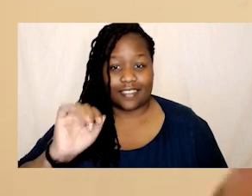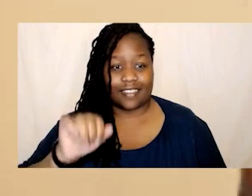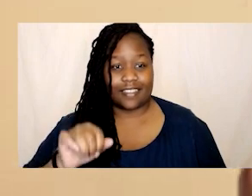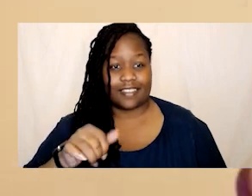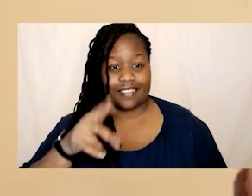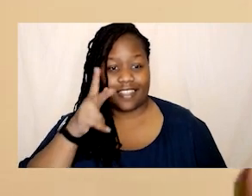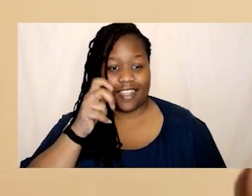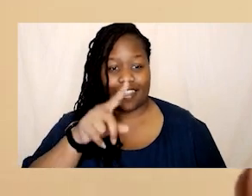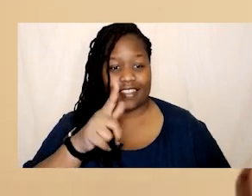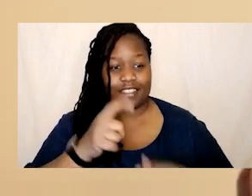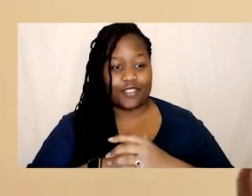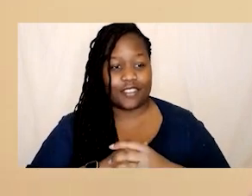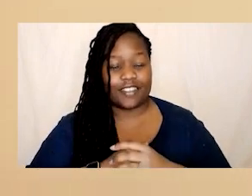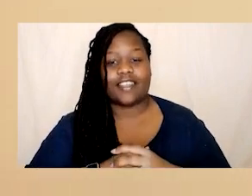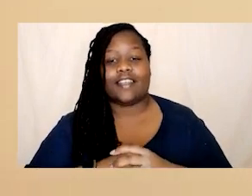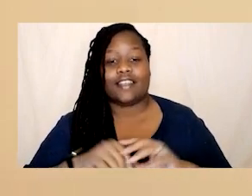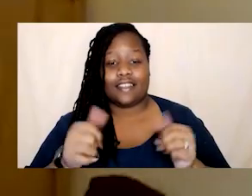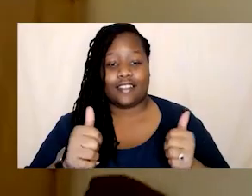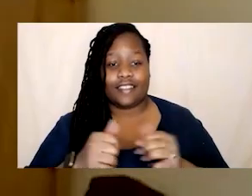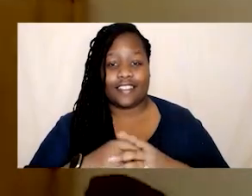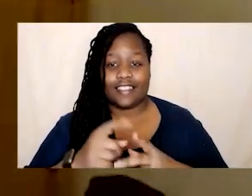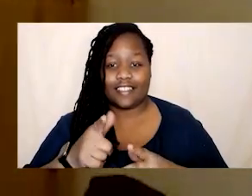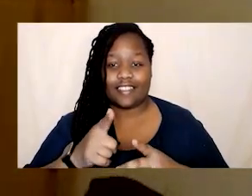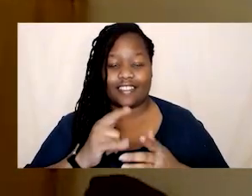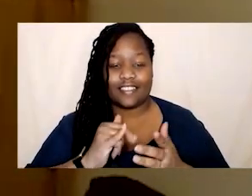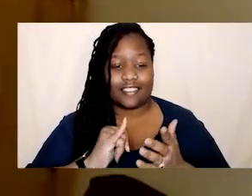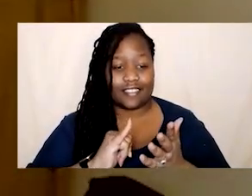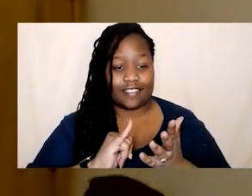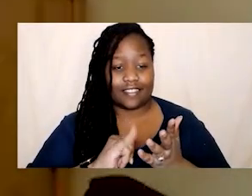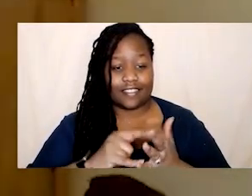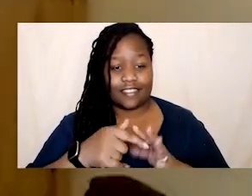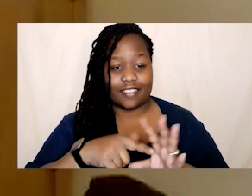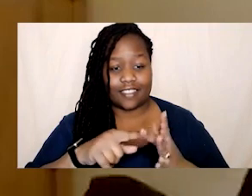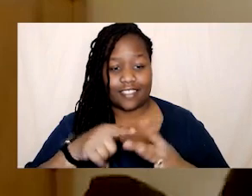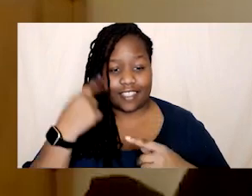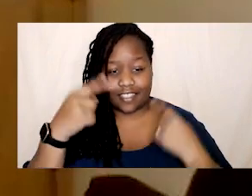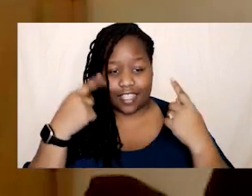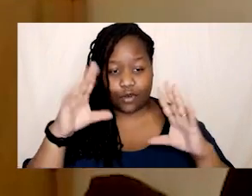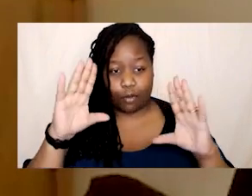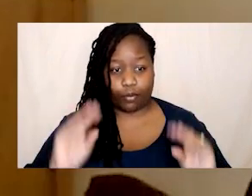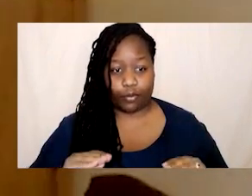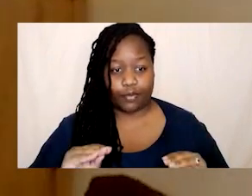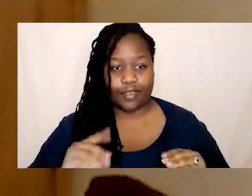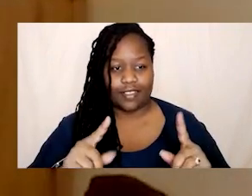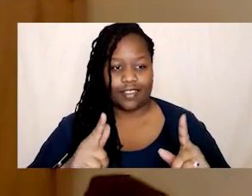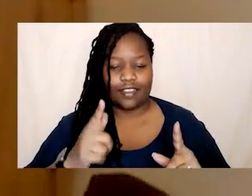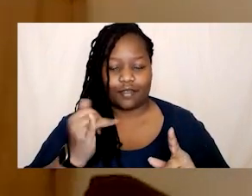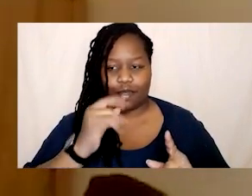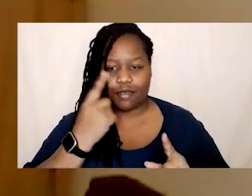can hear you okay I can hear you I can hear you now it just disappeared for like one second okay maybe it's just me it's just me I'm panicking